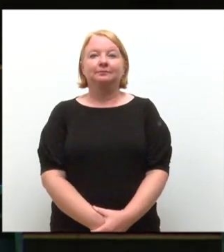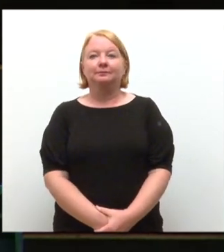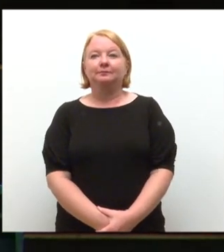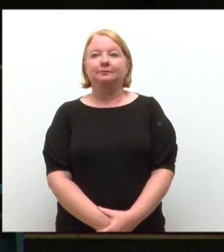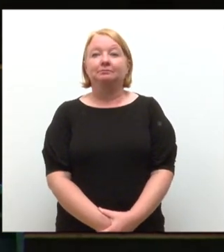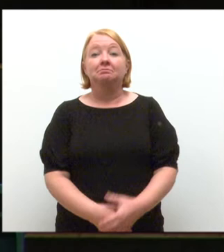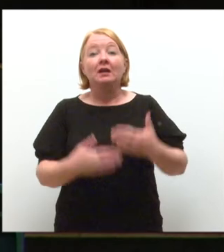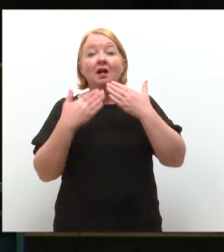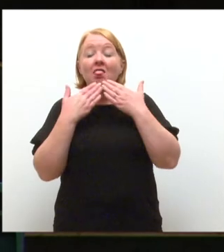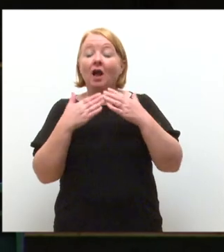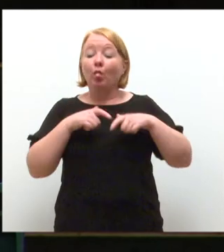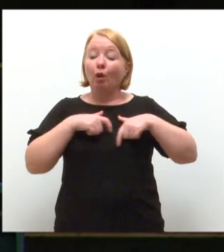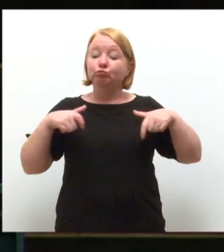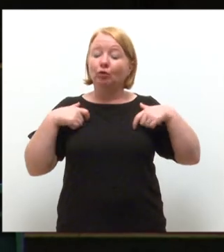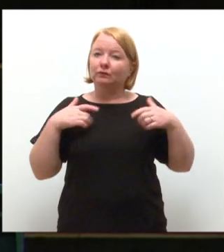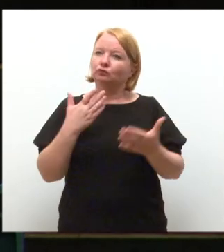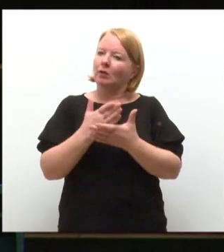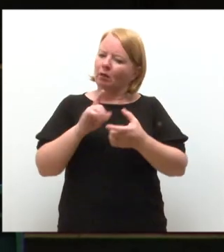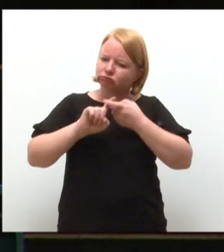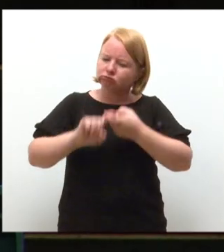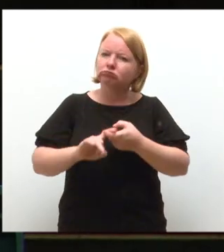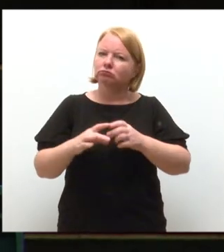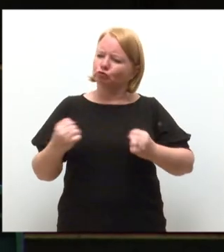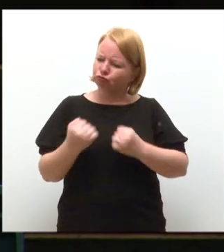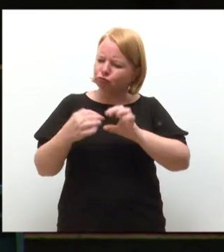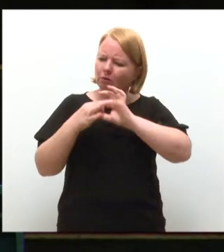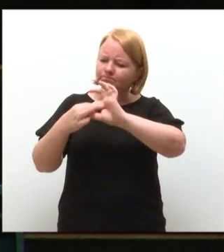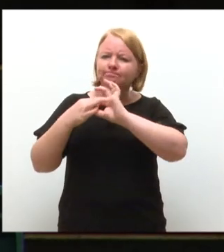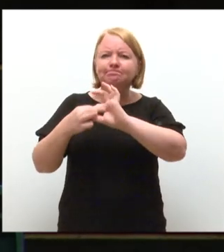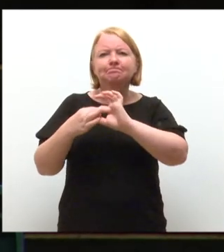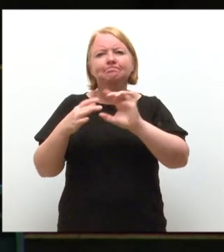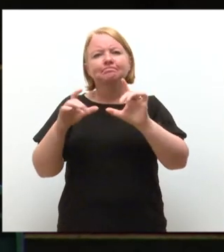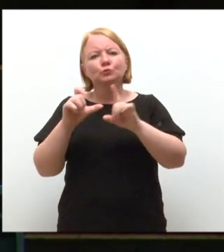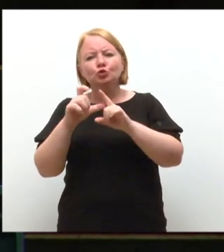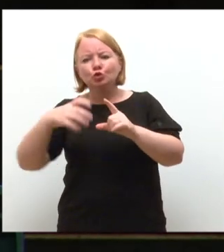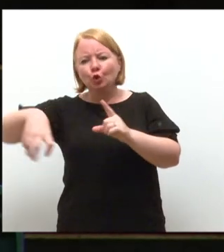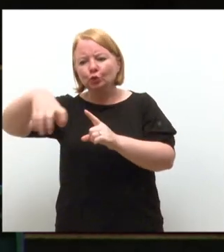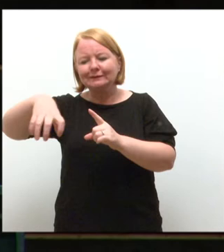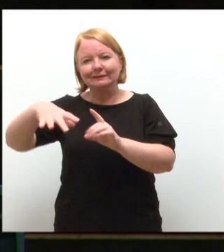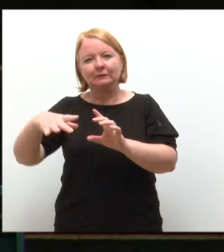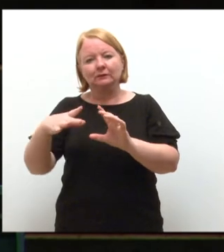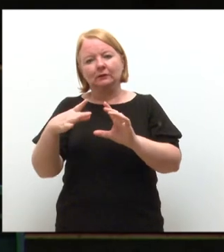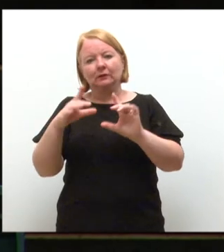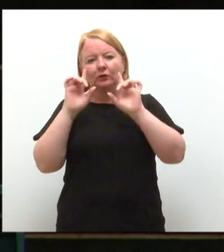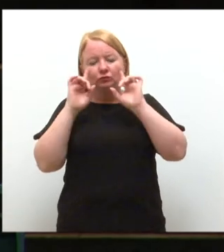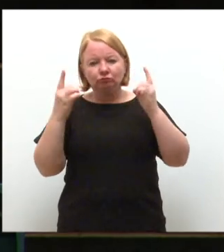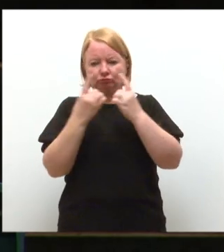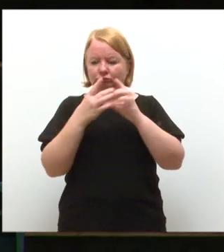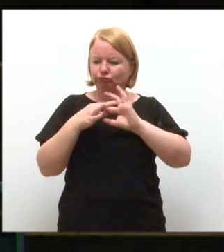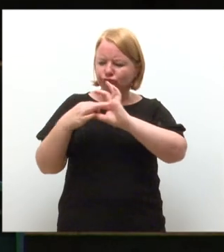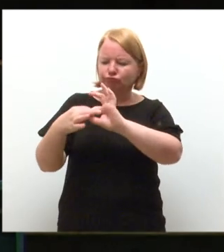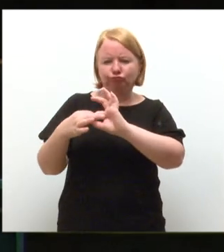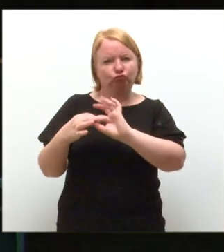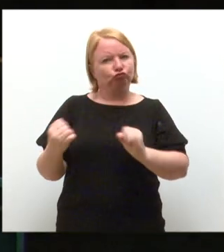Thank you, Lord Provost, really cementing the really strong link there is between Dundee Town and Dundee Gown, the university in the town.